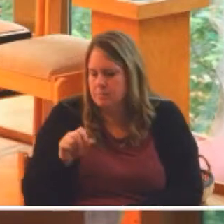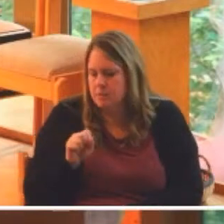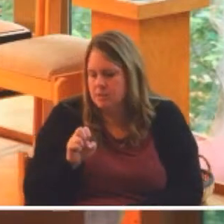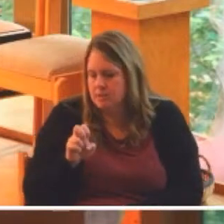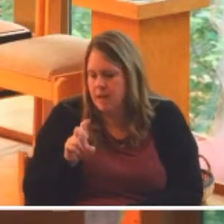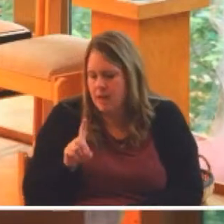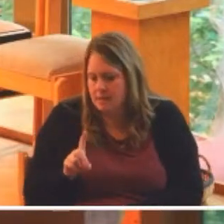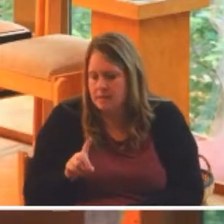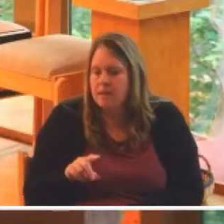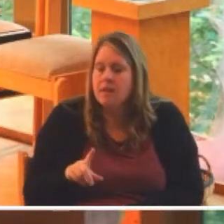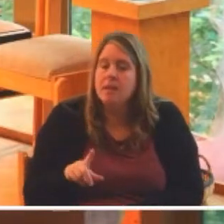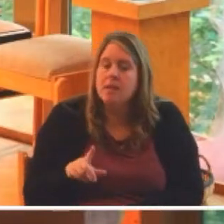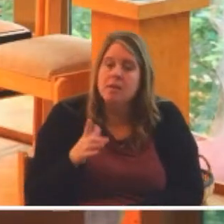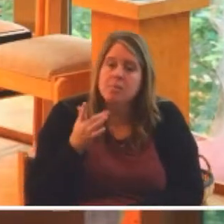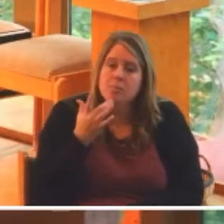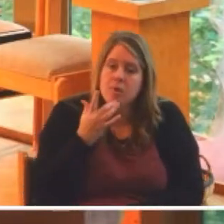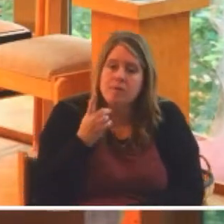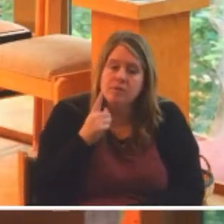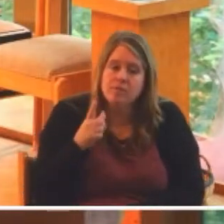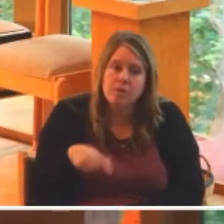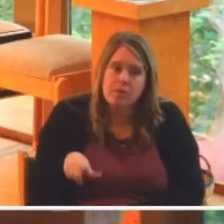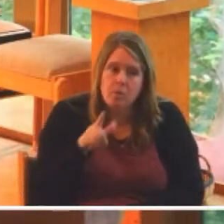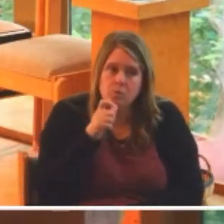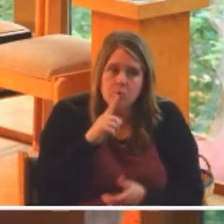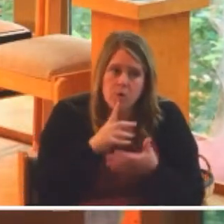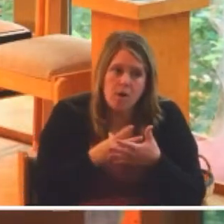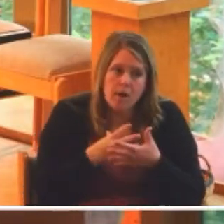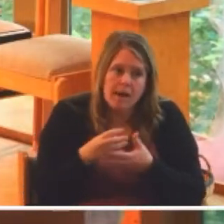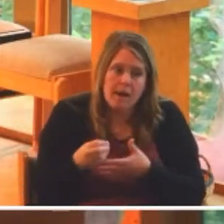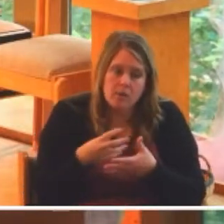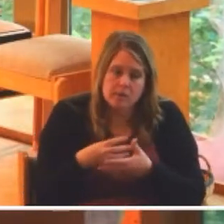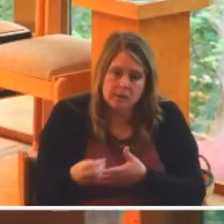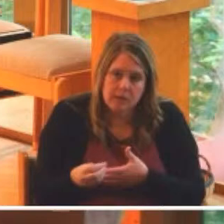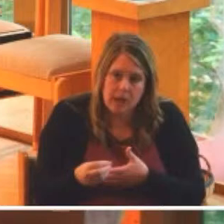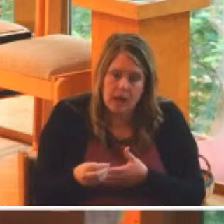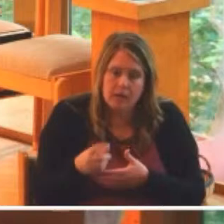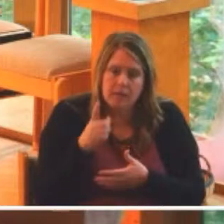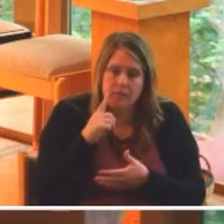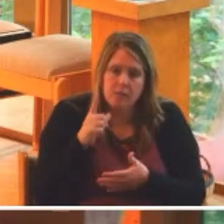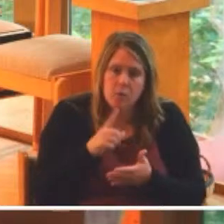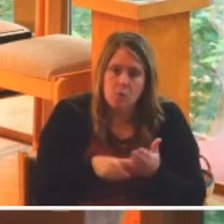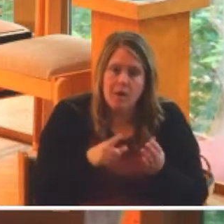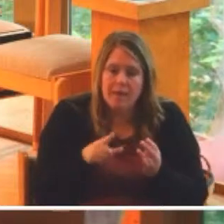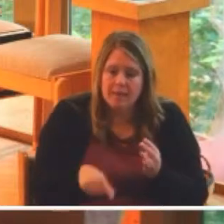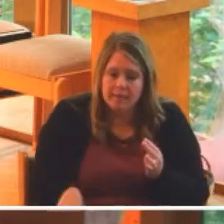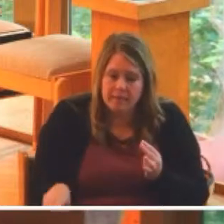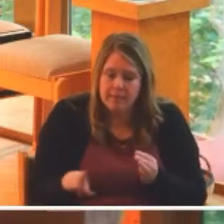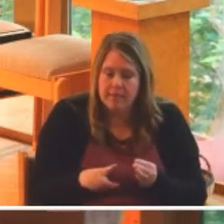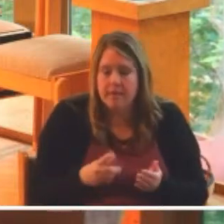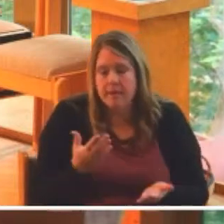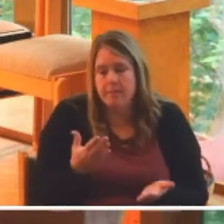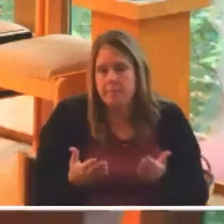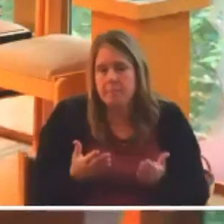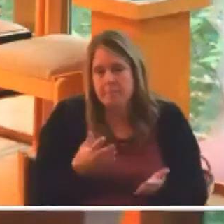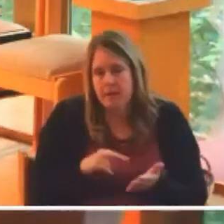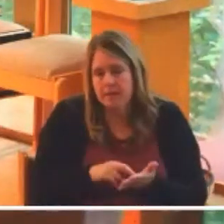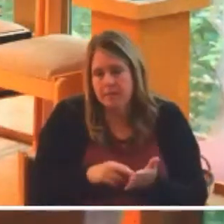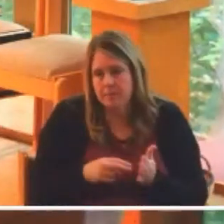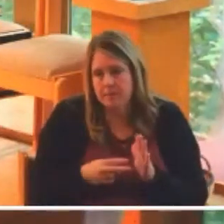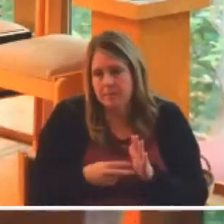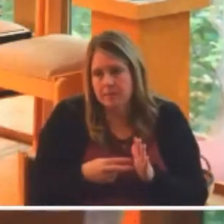Preference for those who are outside the margin. Preference for what they might mean to live a dignified life.